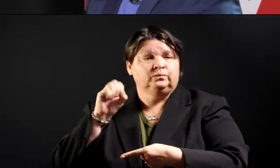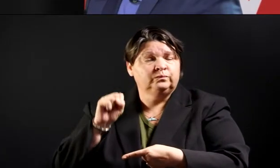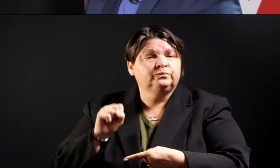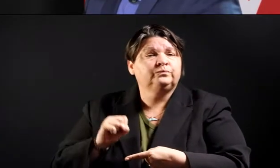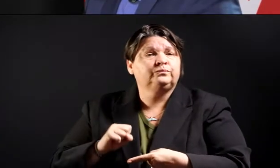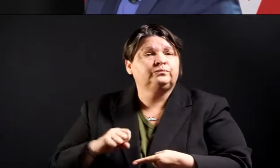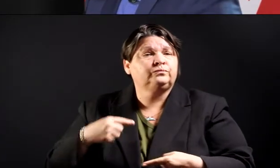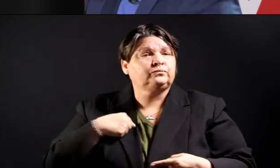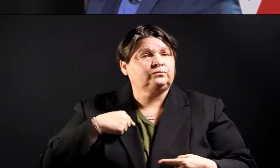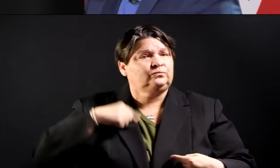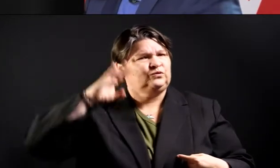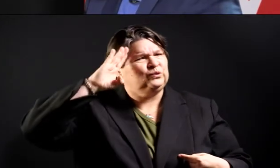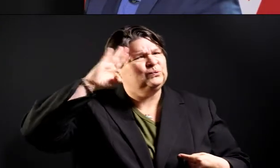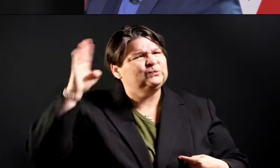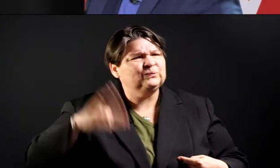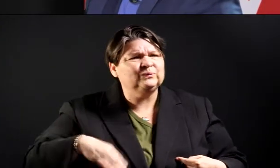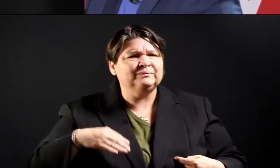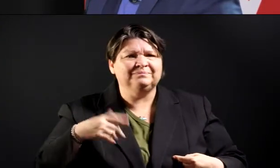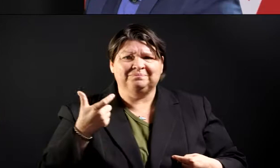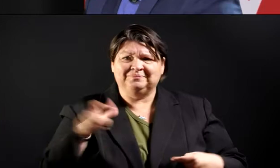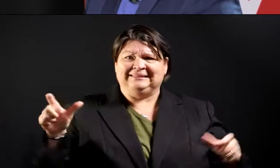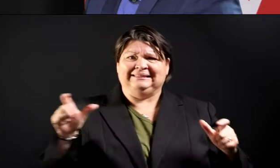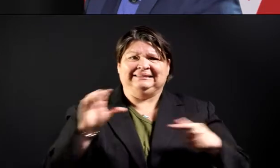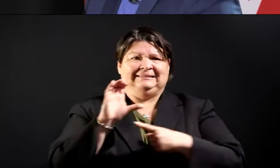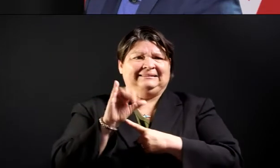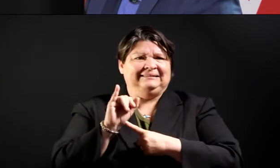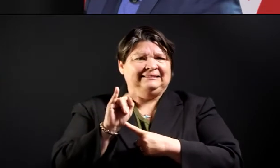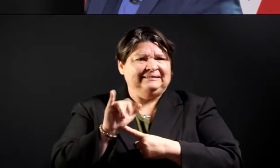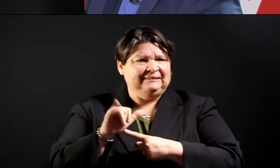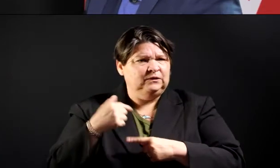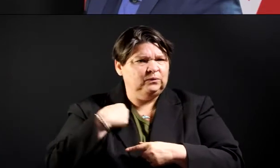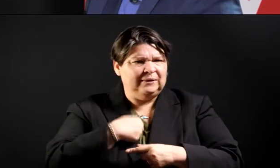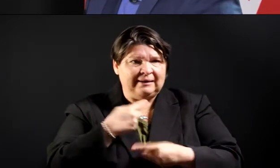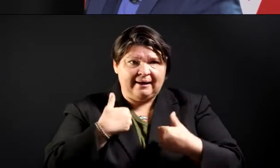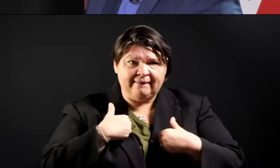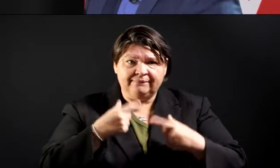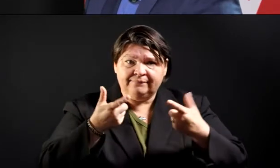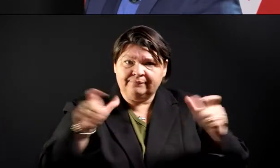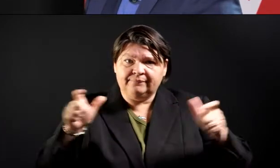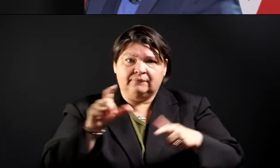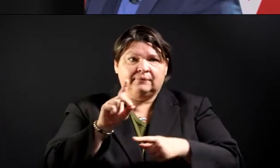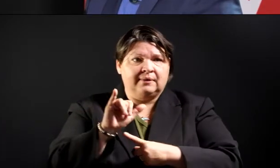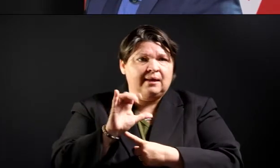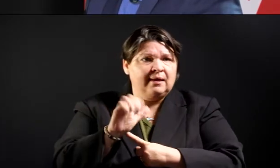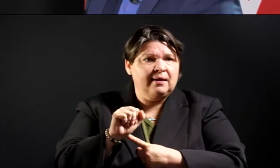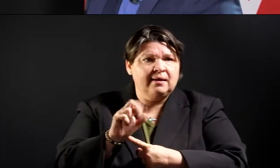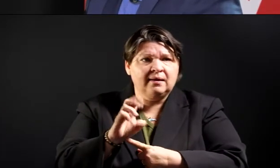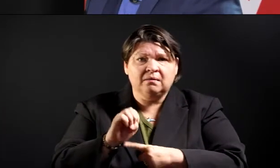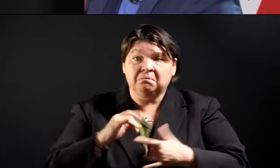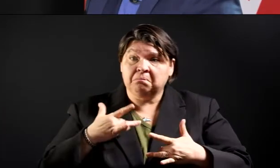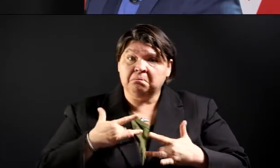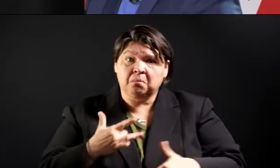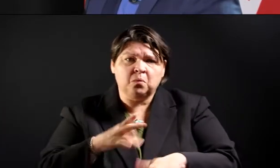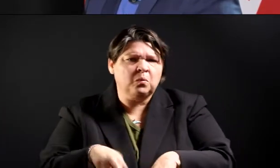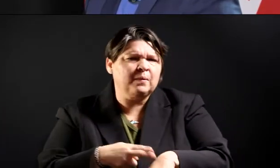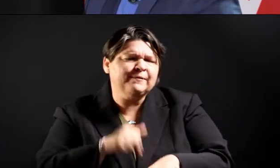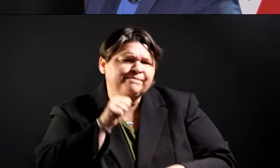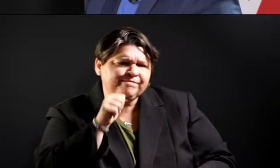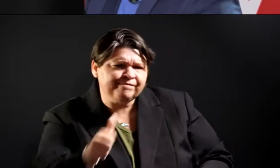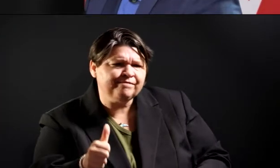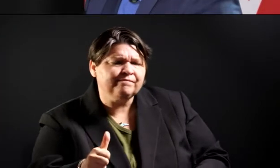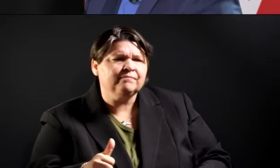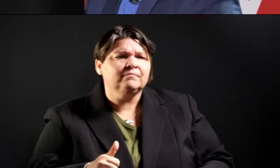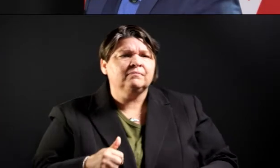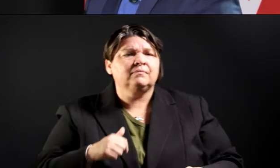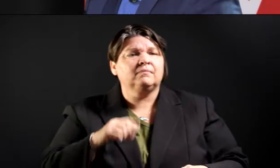our venue to be in education and child care, but it is critical for our families that we are right now. So, what are you working with